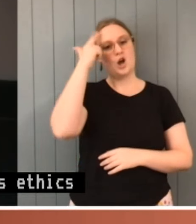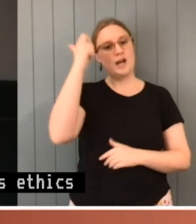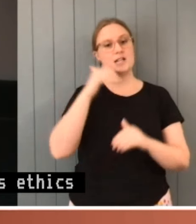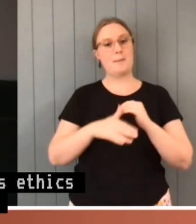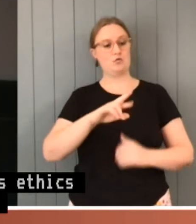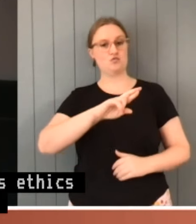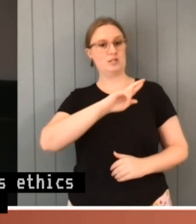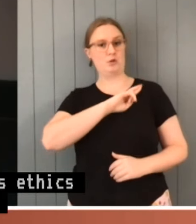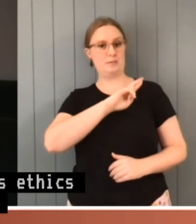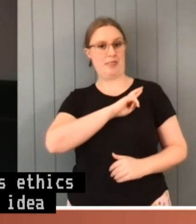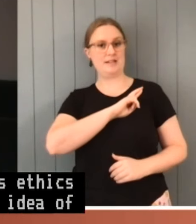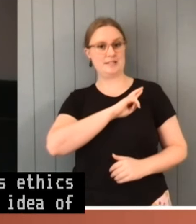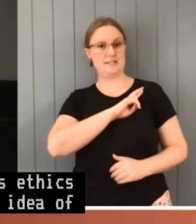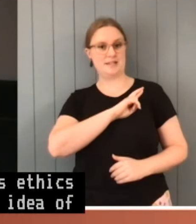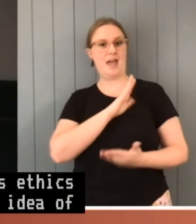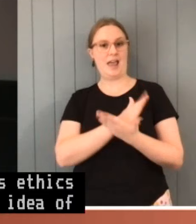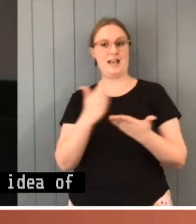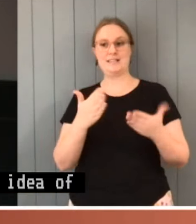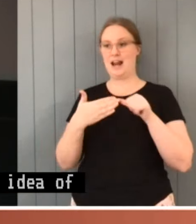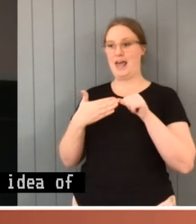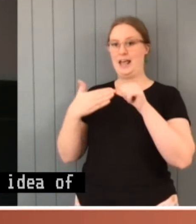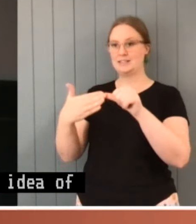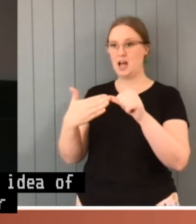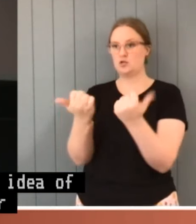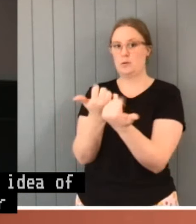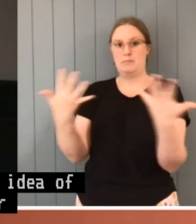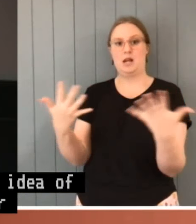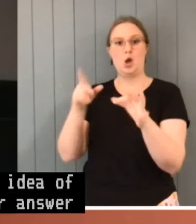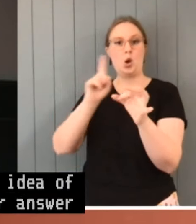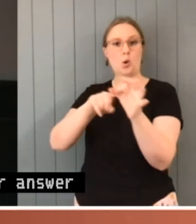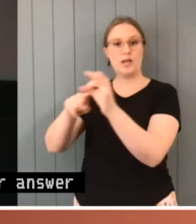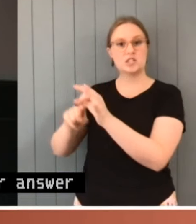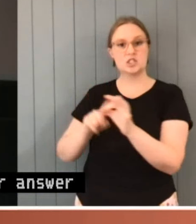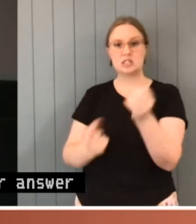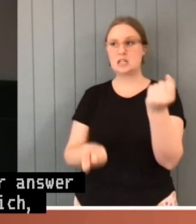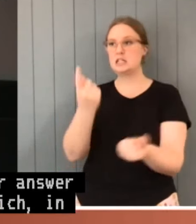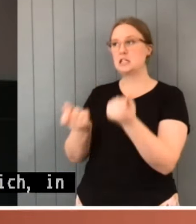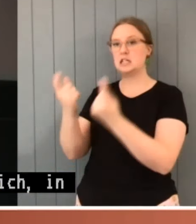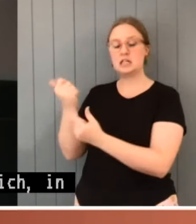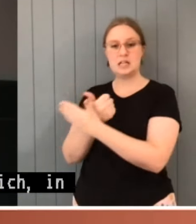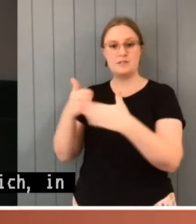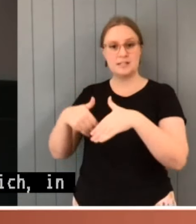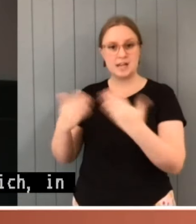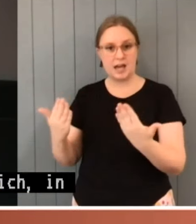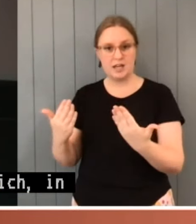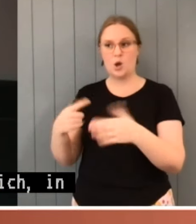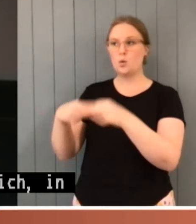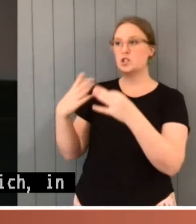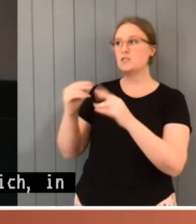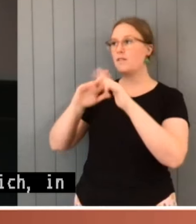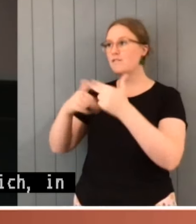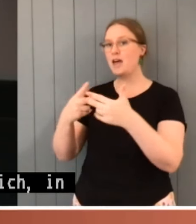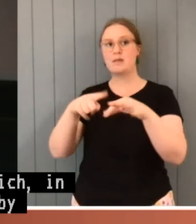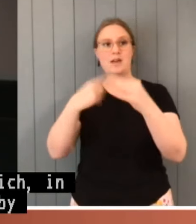answer to the myriad questions which in our daily life are posed by family, friends, acquaintances, strangers, society,